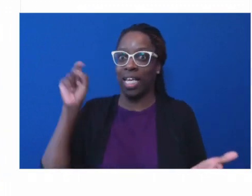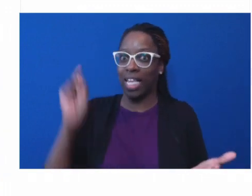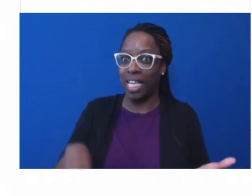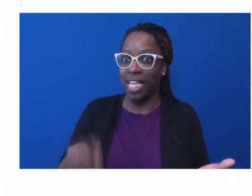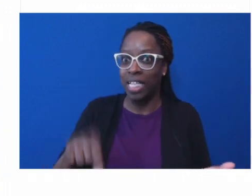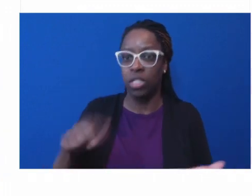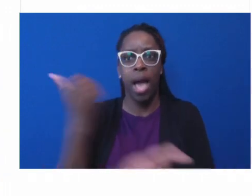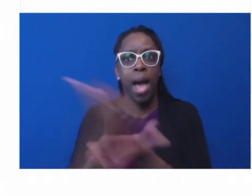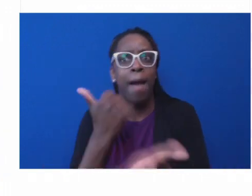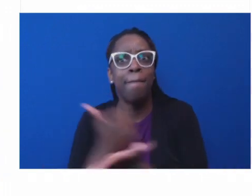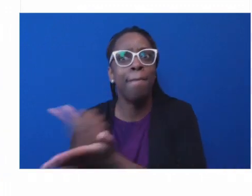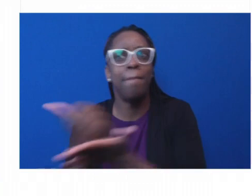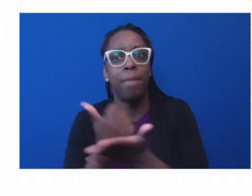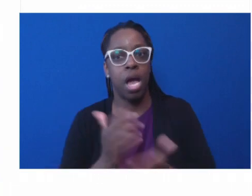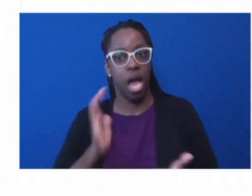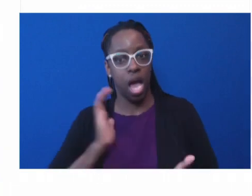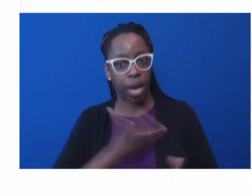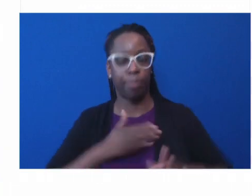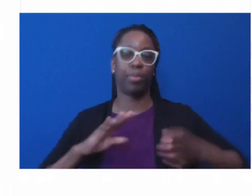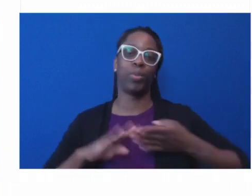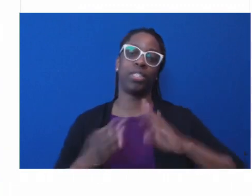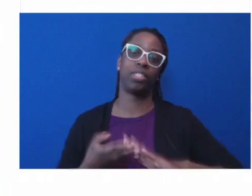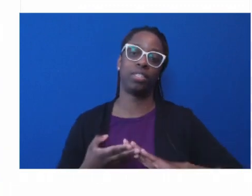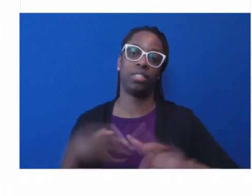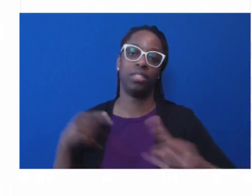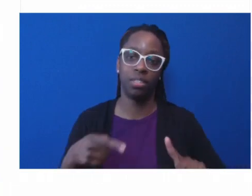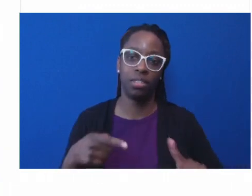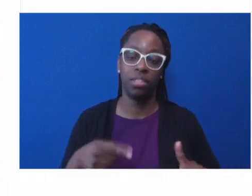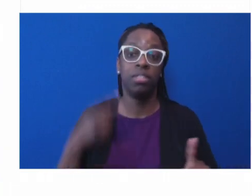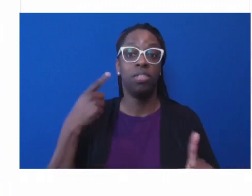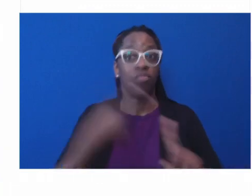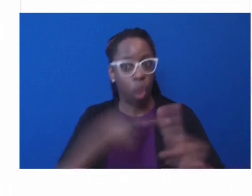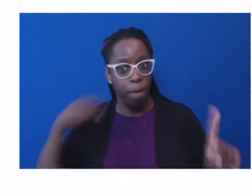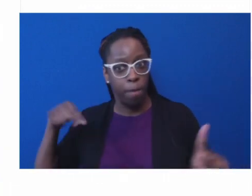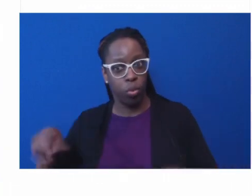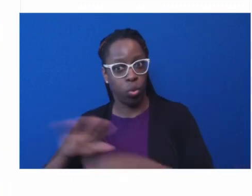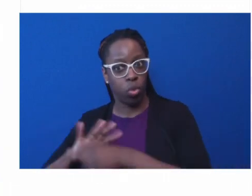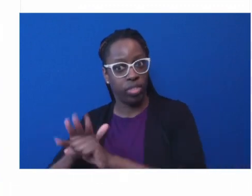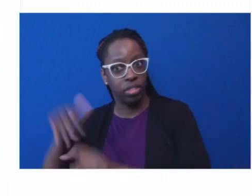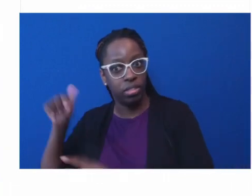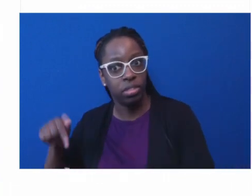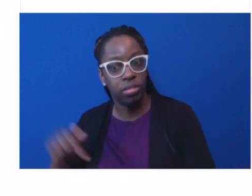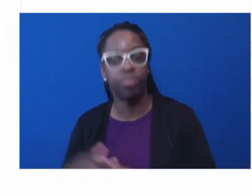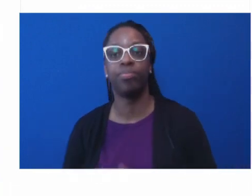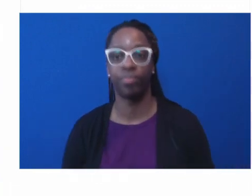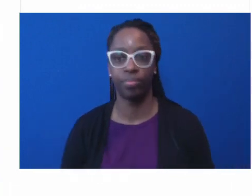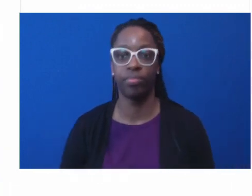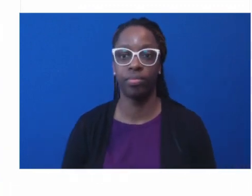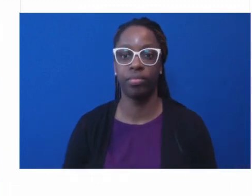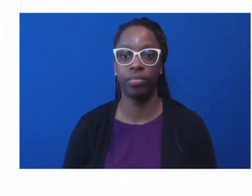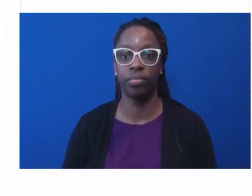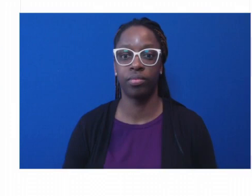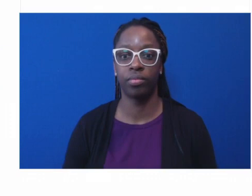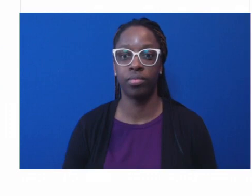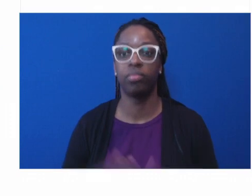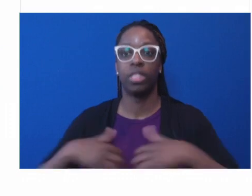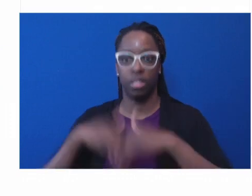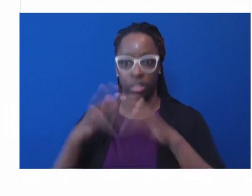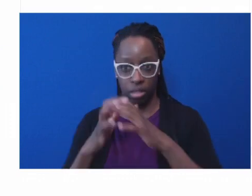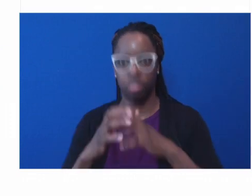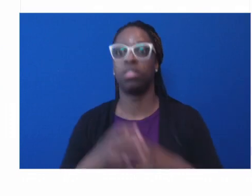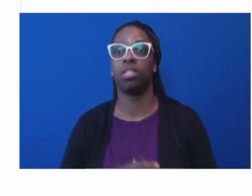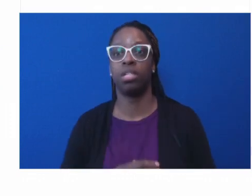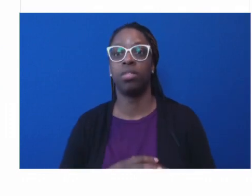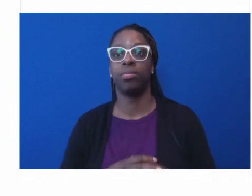COVID and thrive based on new health issues that have arisen. And we hope that there are